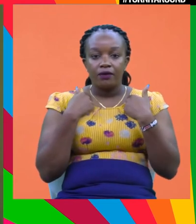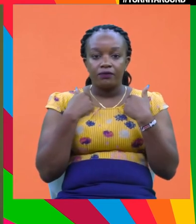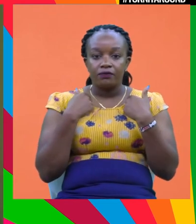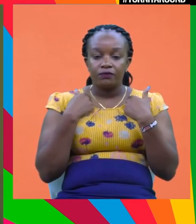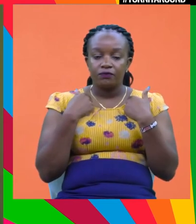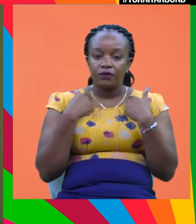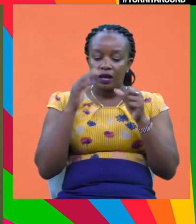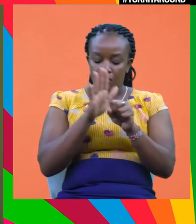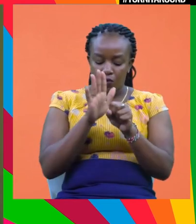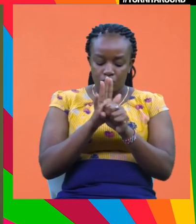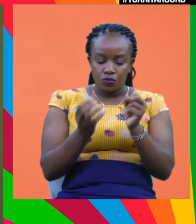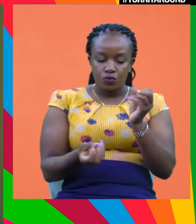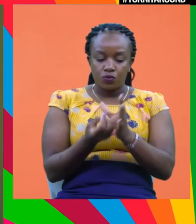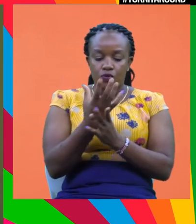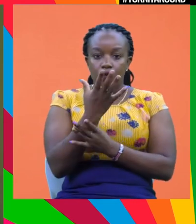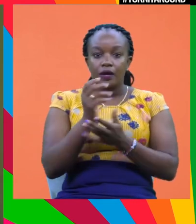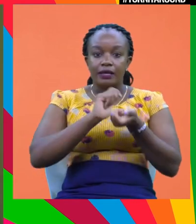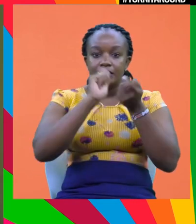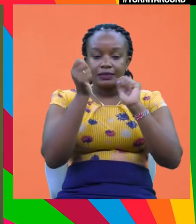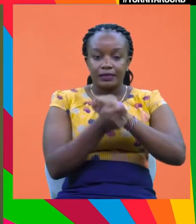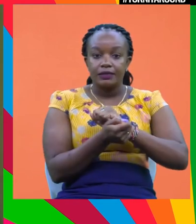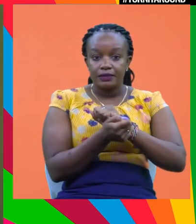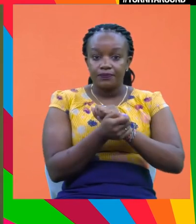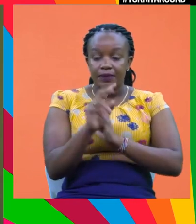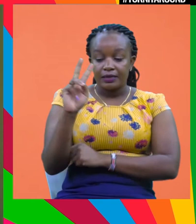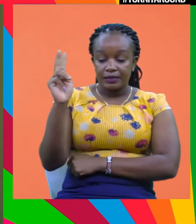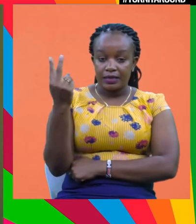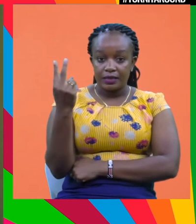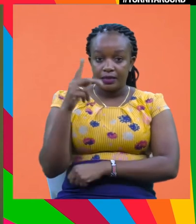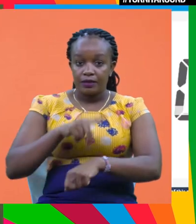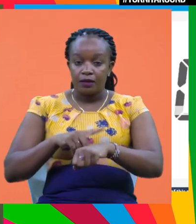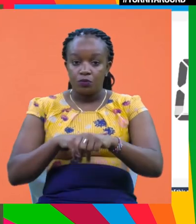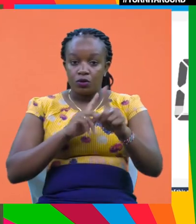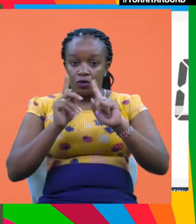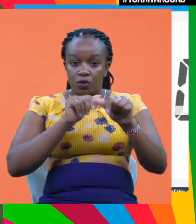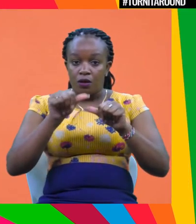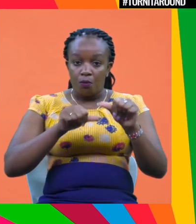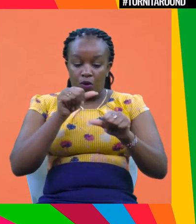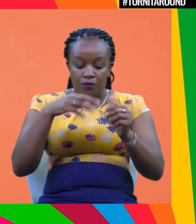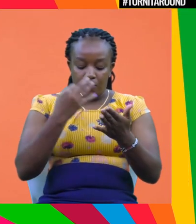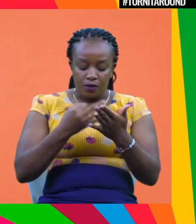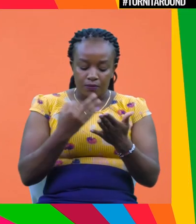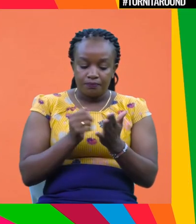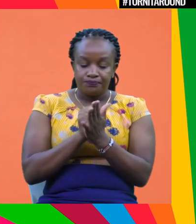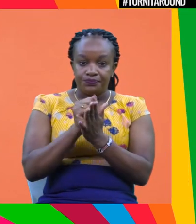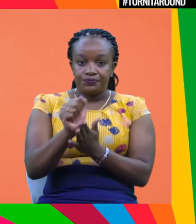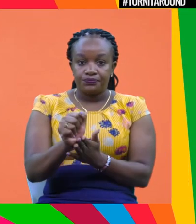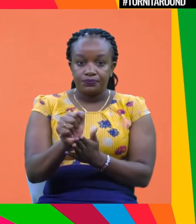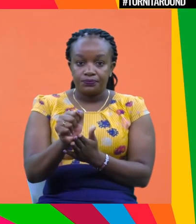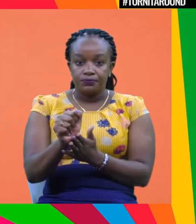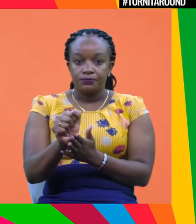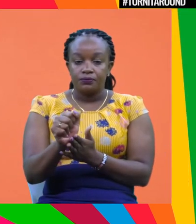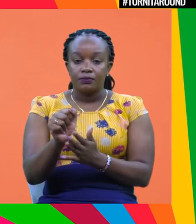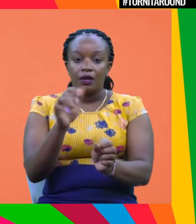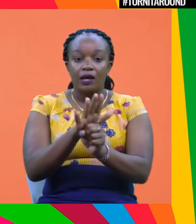to go on adoption of these standards. Secondly, when it comes to financial products, as Tristan mentioned,